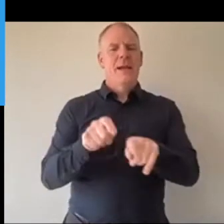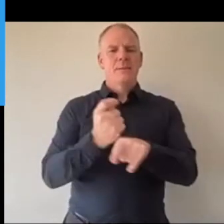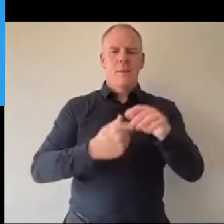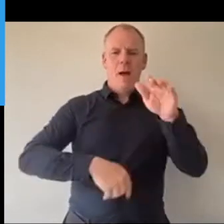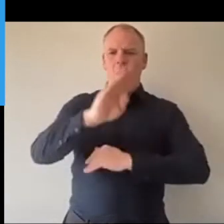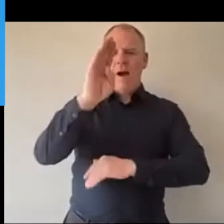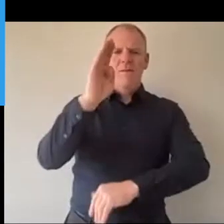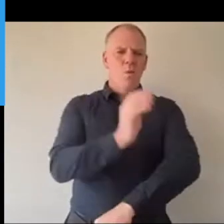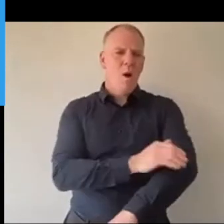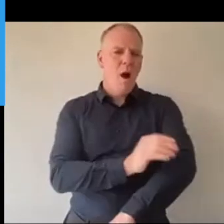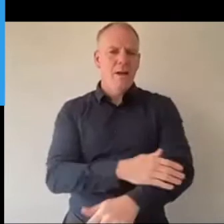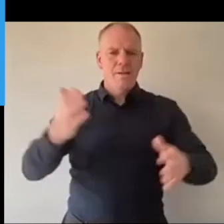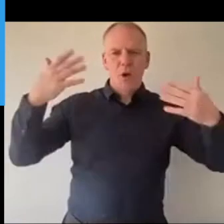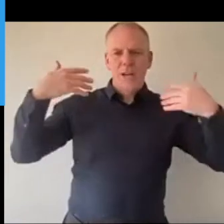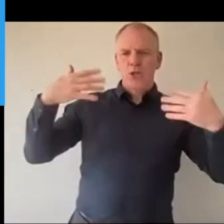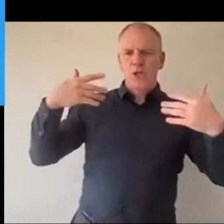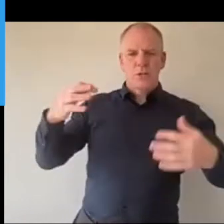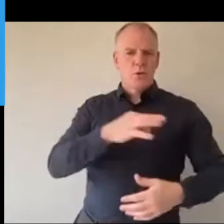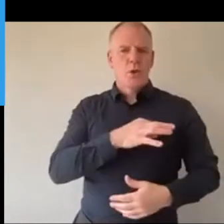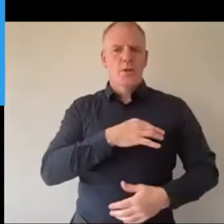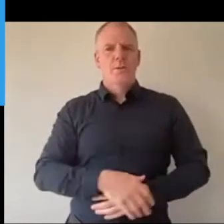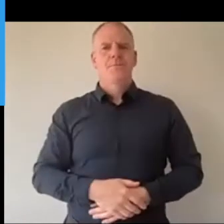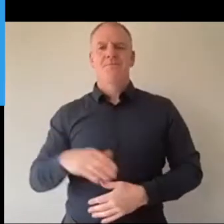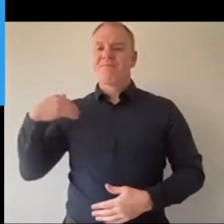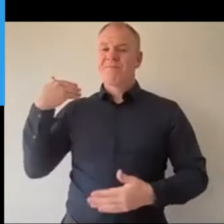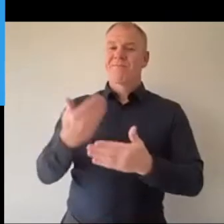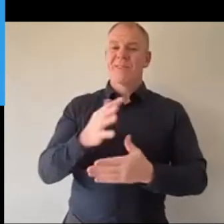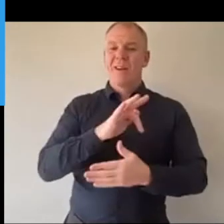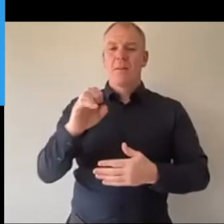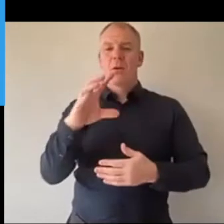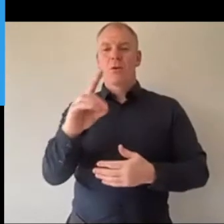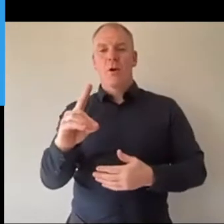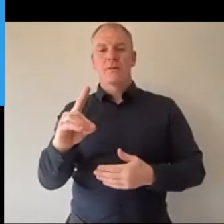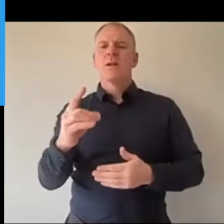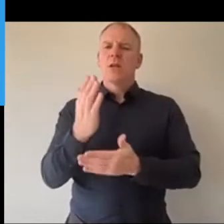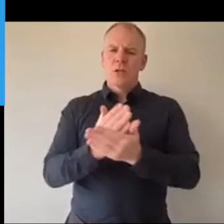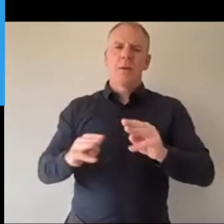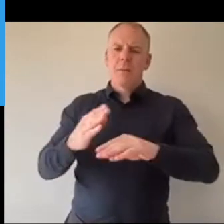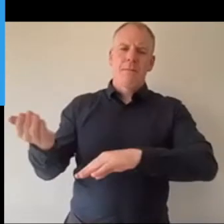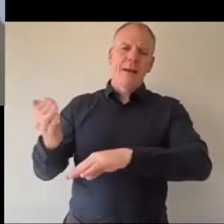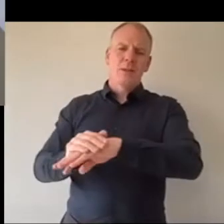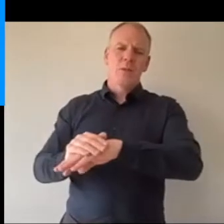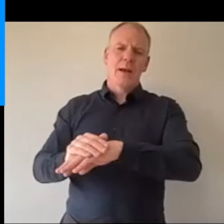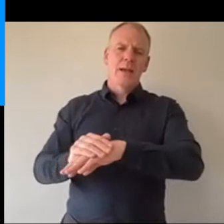like, we can't really take life for granted anymore and, like, you know, we're kind of starting to be a bit more kind.